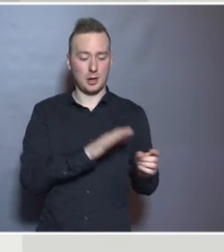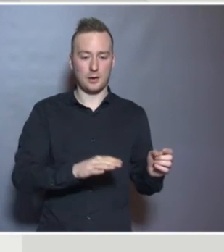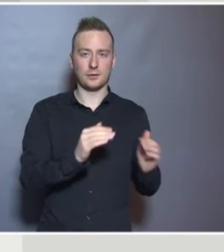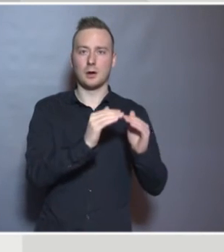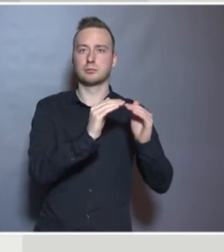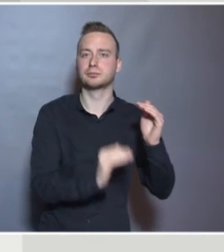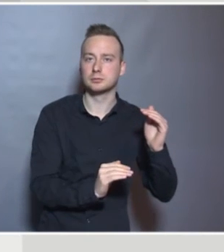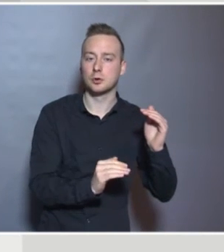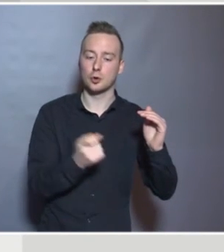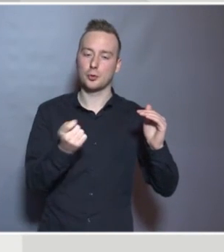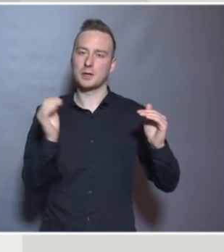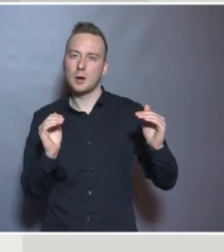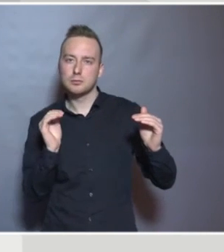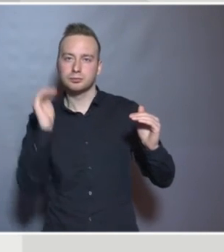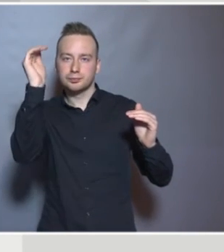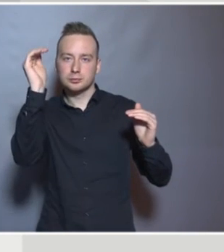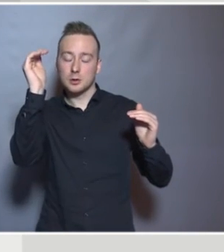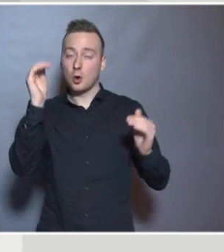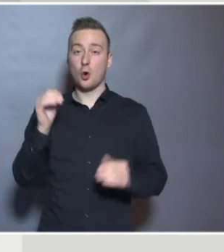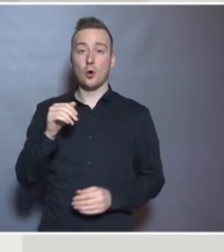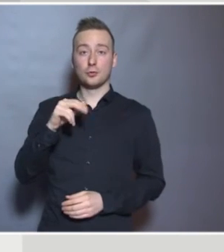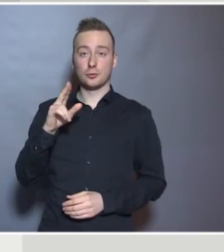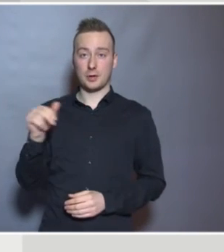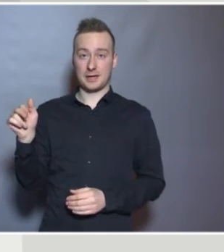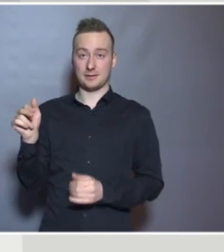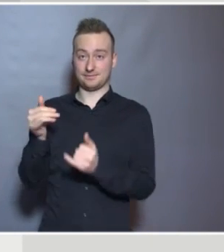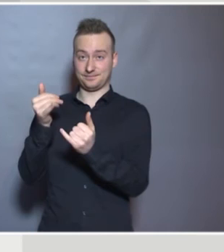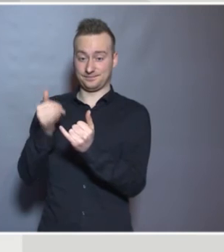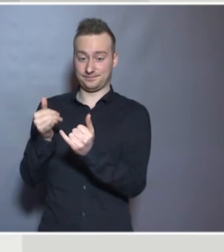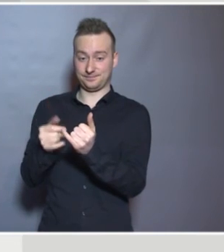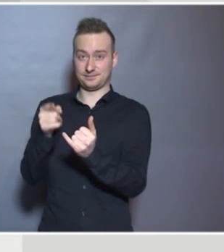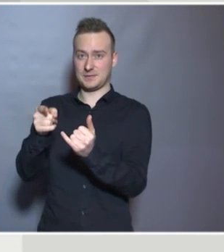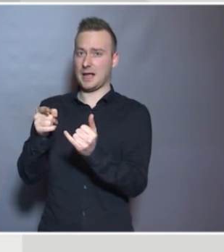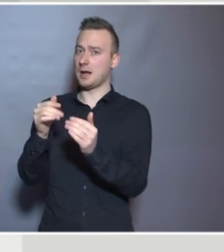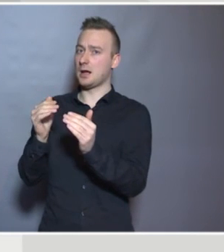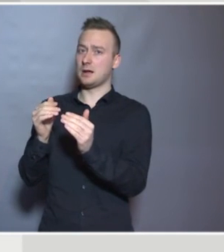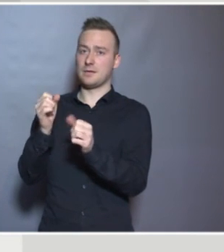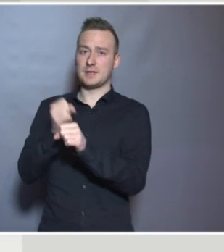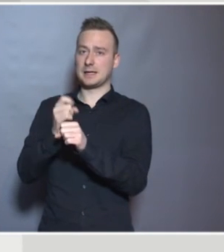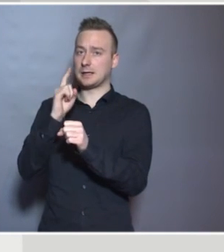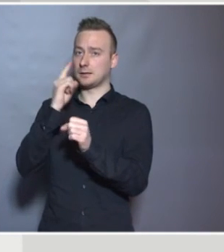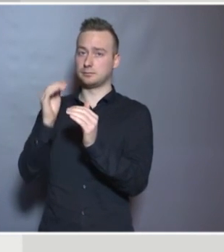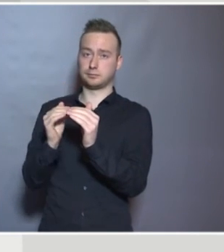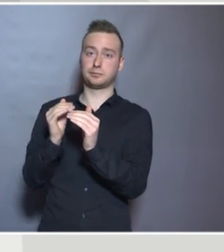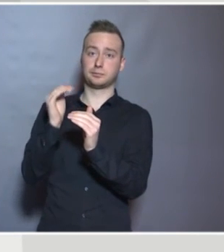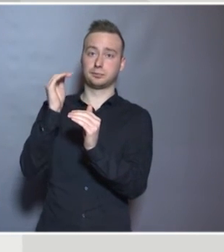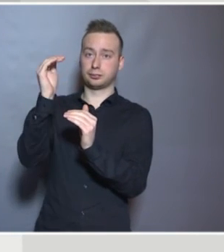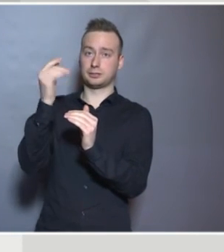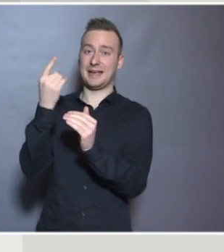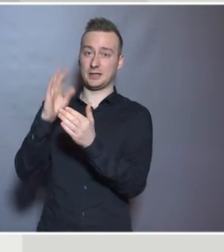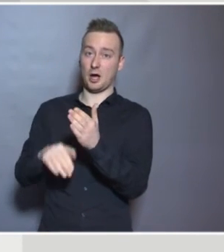few countries with a lot more. And Norway is at the end of the lot more countries range.